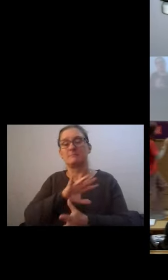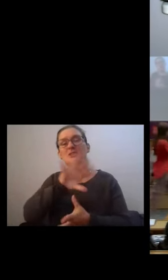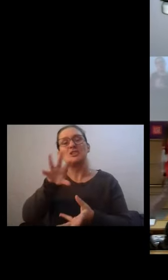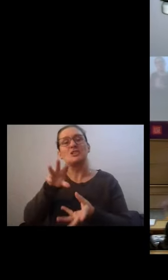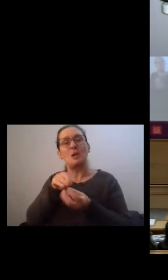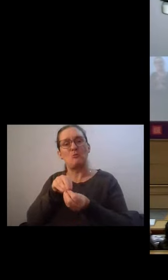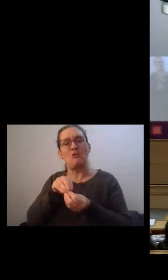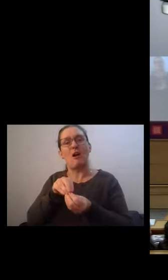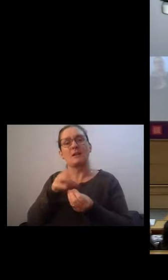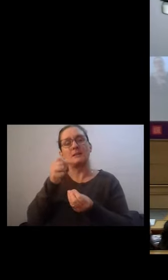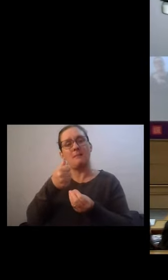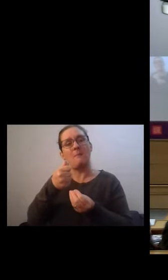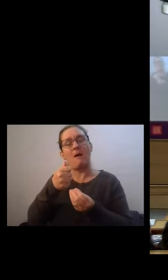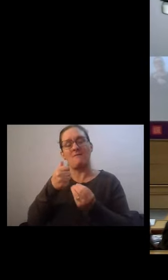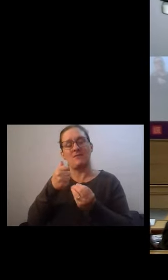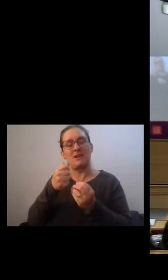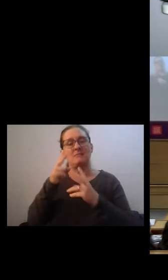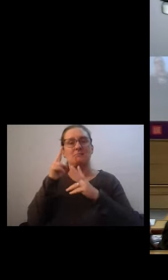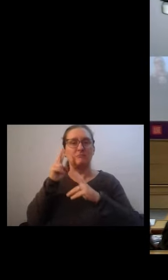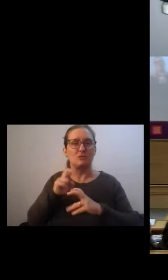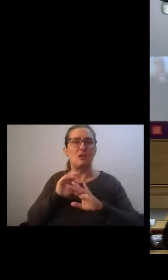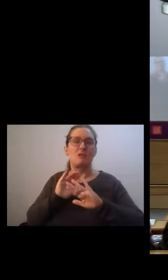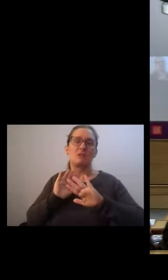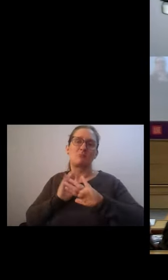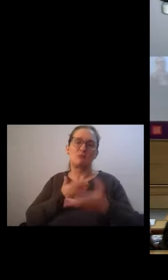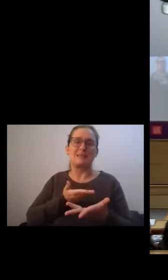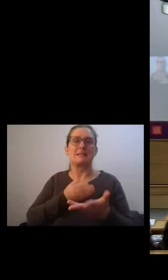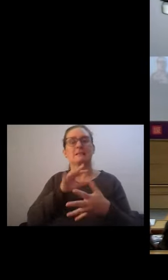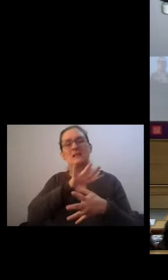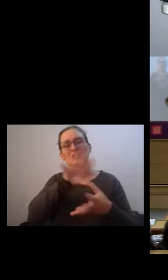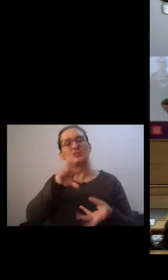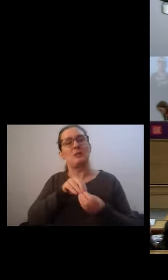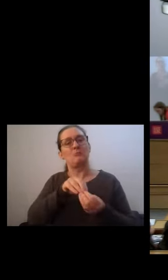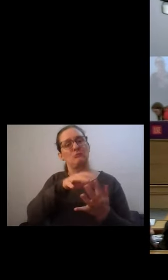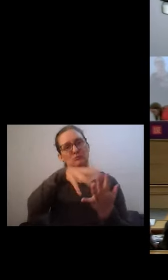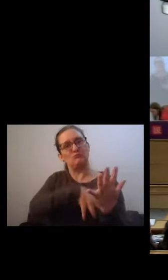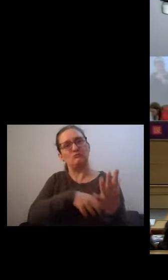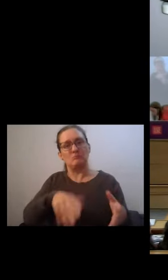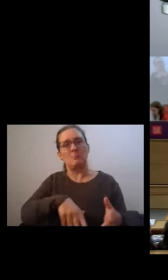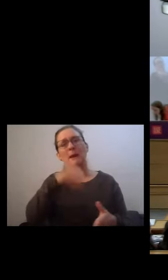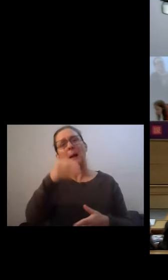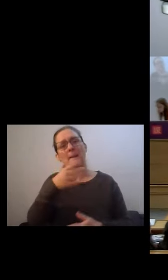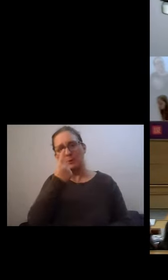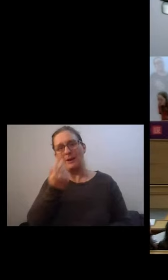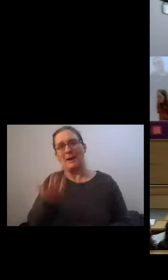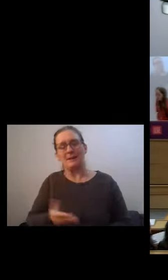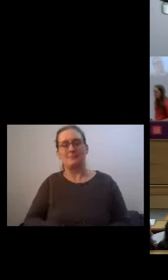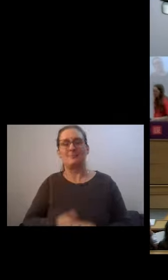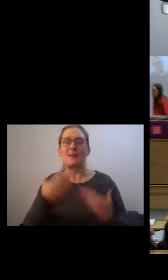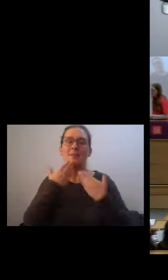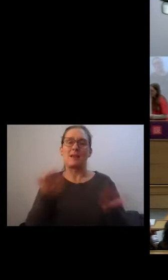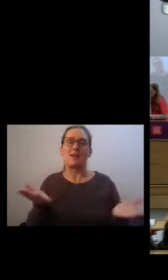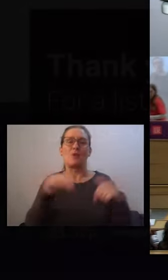and some of the work that this presentation was based on. So, you can help yourselves. Thank you all for coming. Bye.